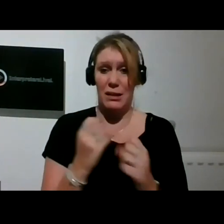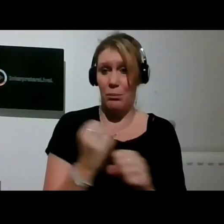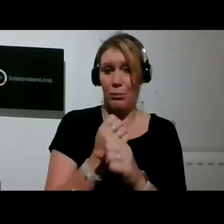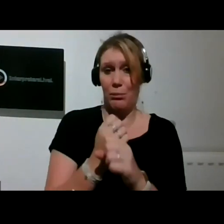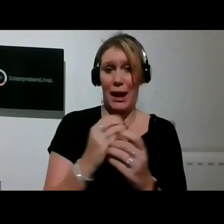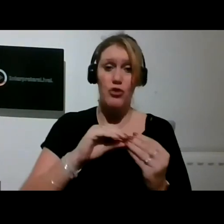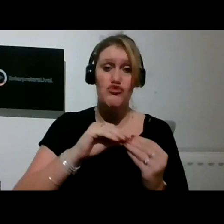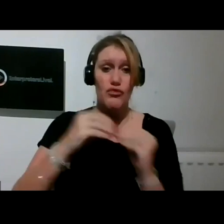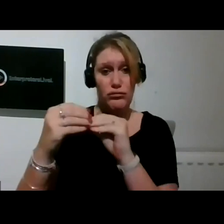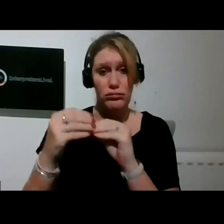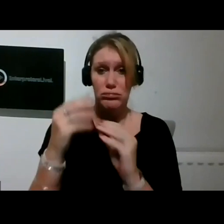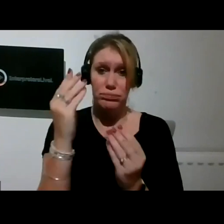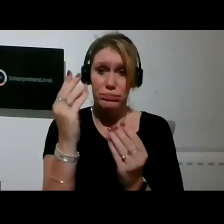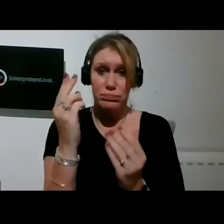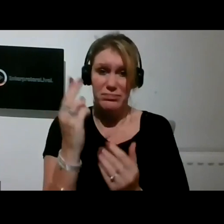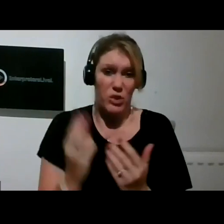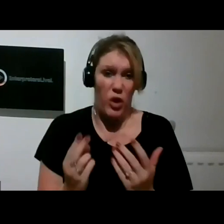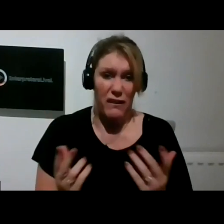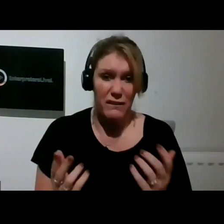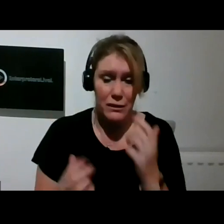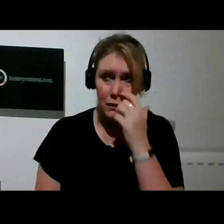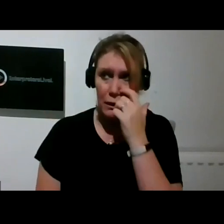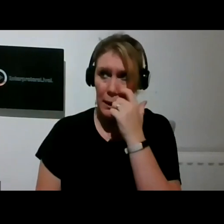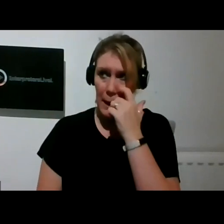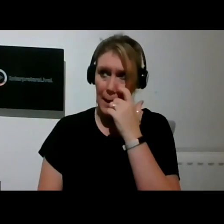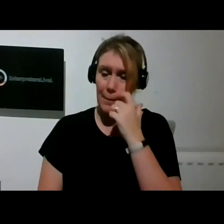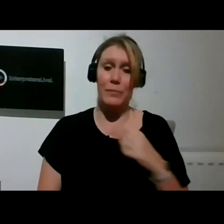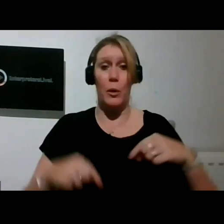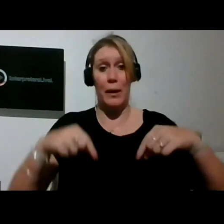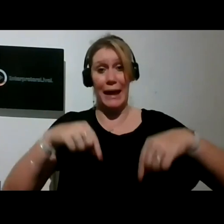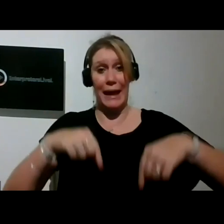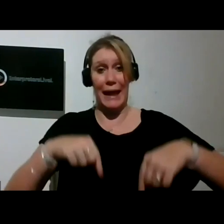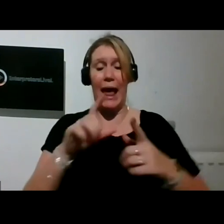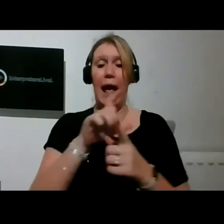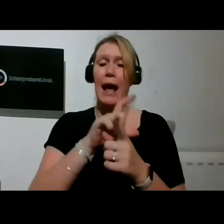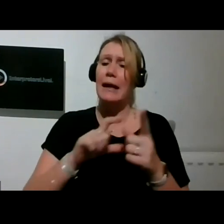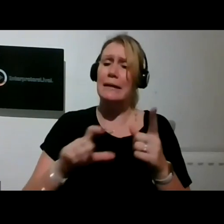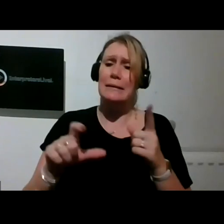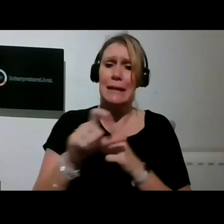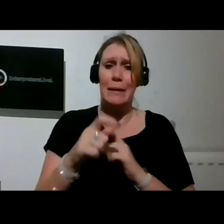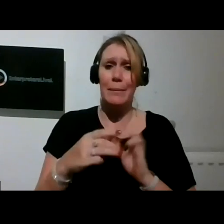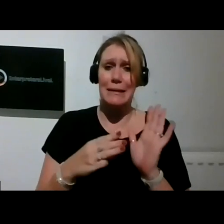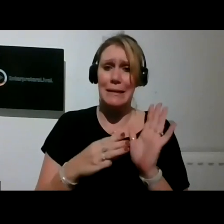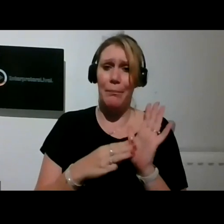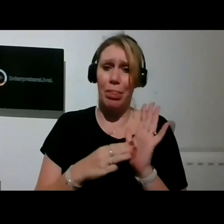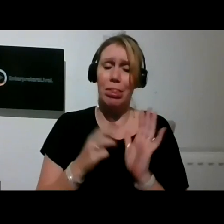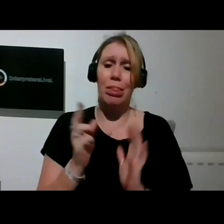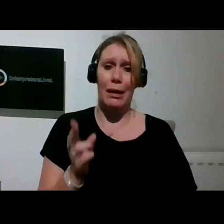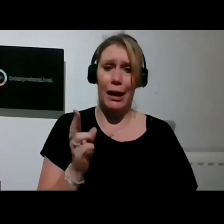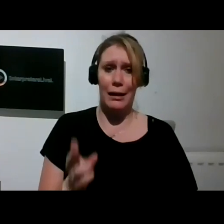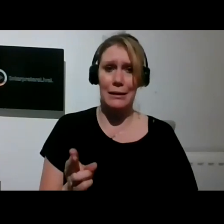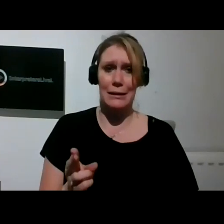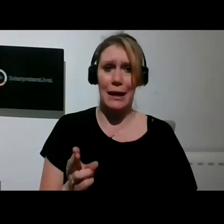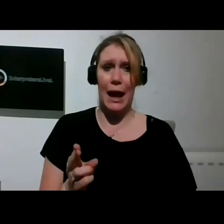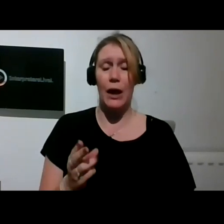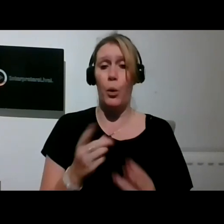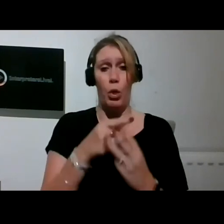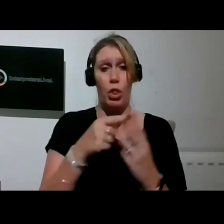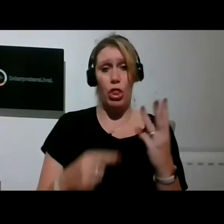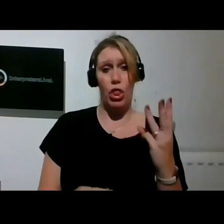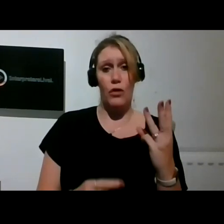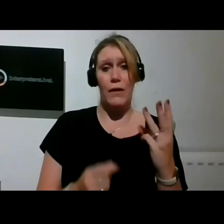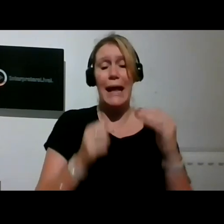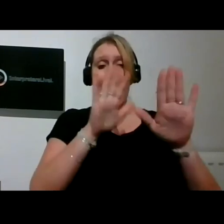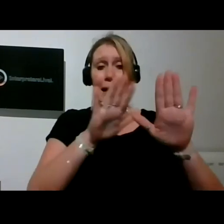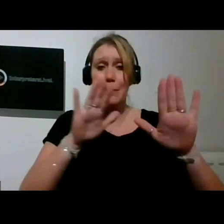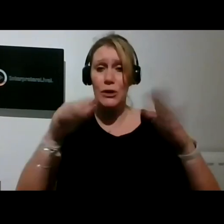So here we are at the start of Disability History Month again and all three of the exhibitions opening tonight are tied to the